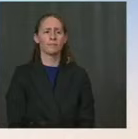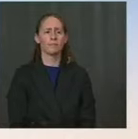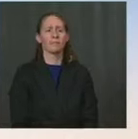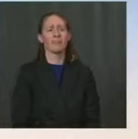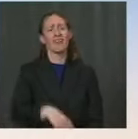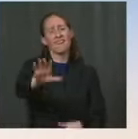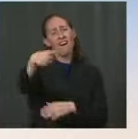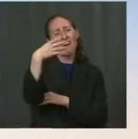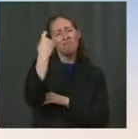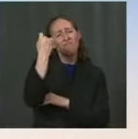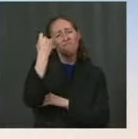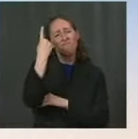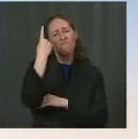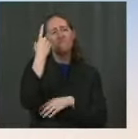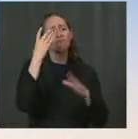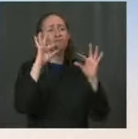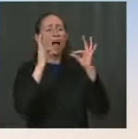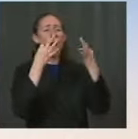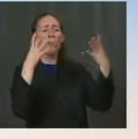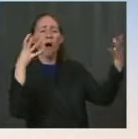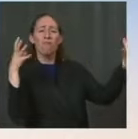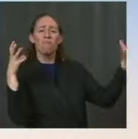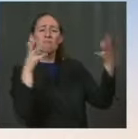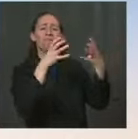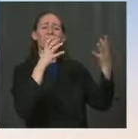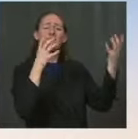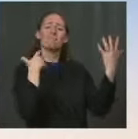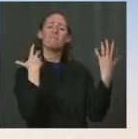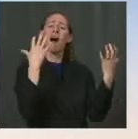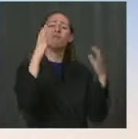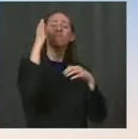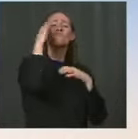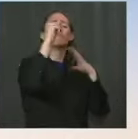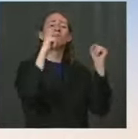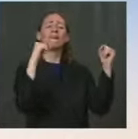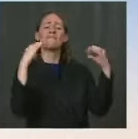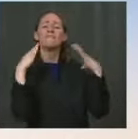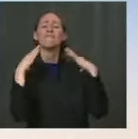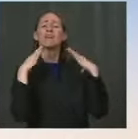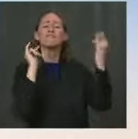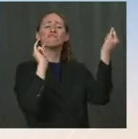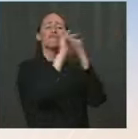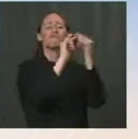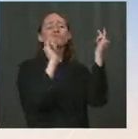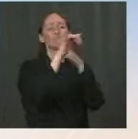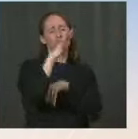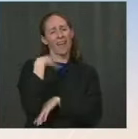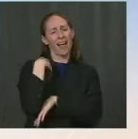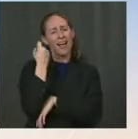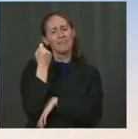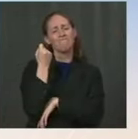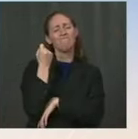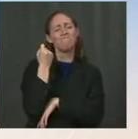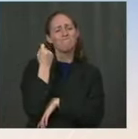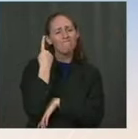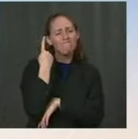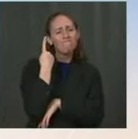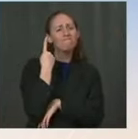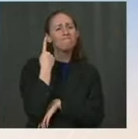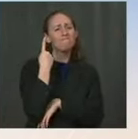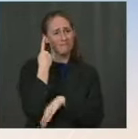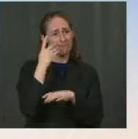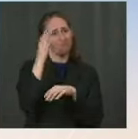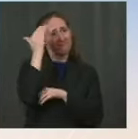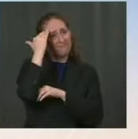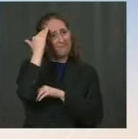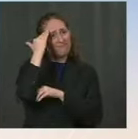that and know that people are eager to be reunited with loved ones. And that is something that's impacting many people around the